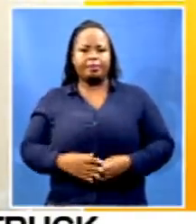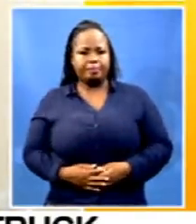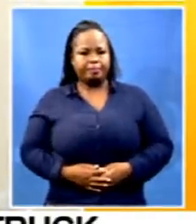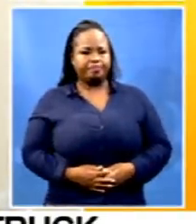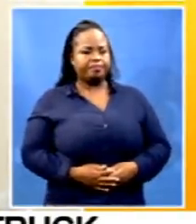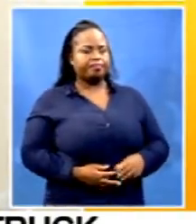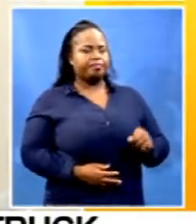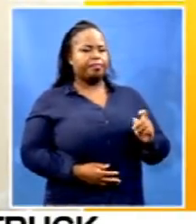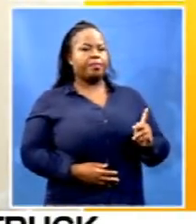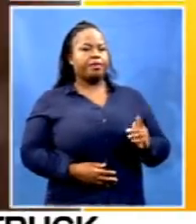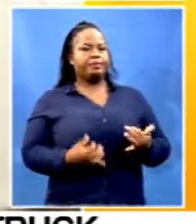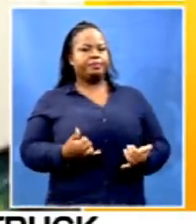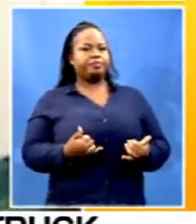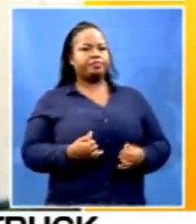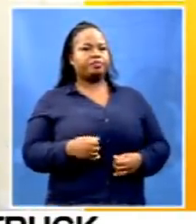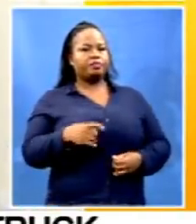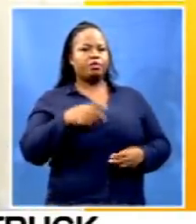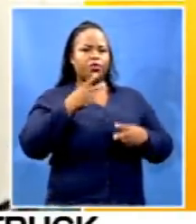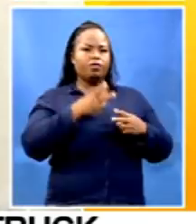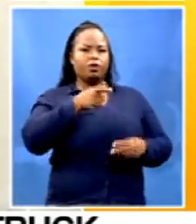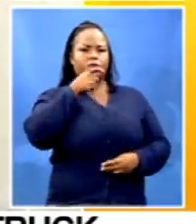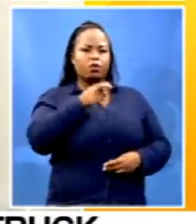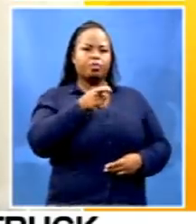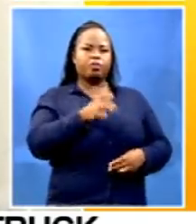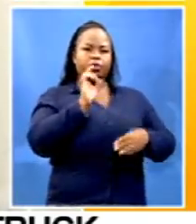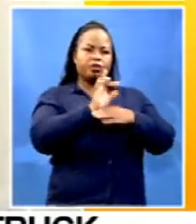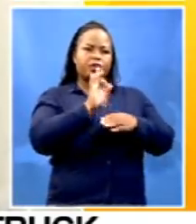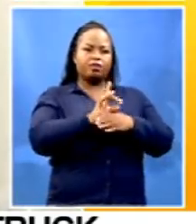perhaps, MEC, to drivers and commuters in the Eastern Cape.